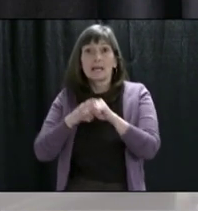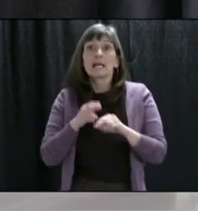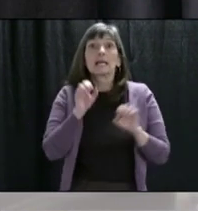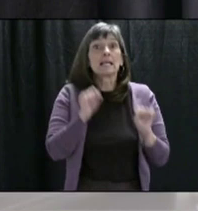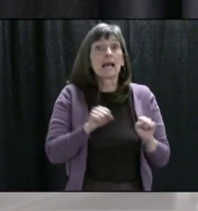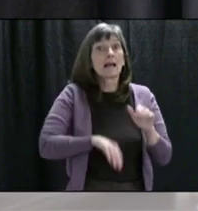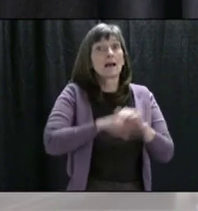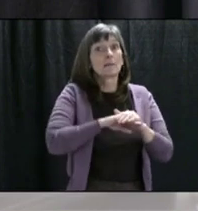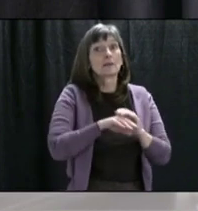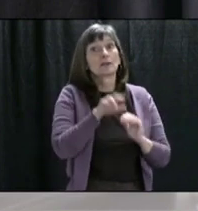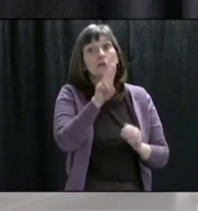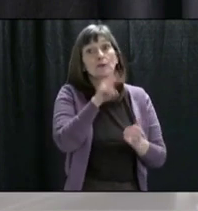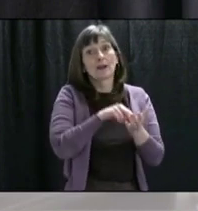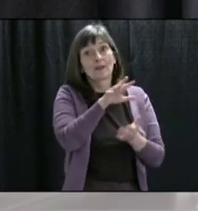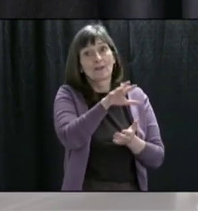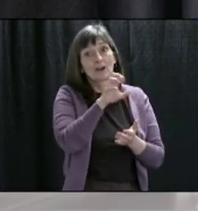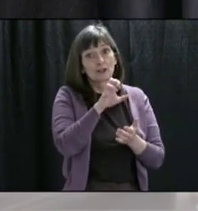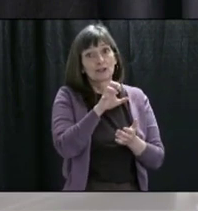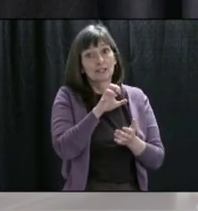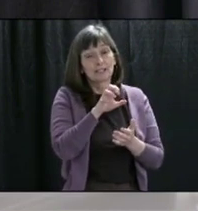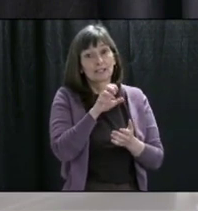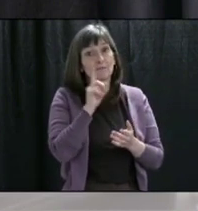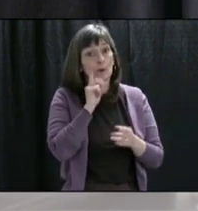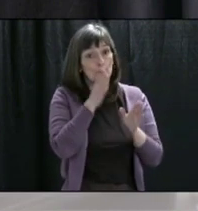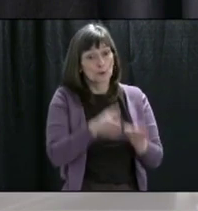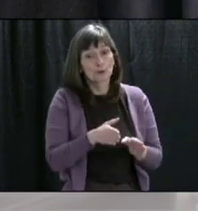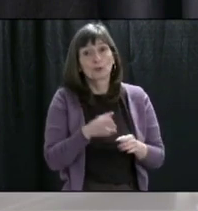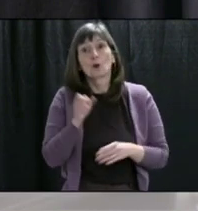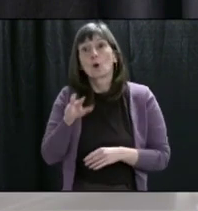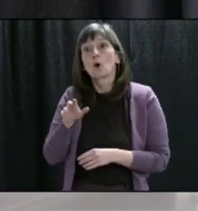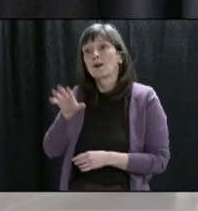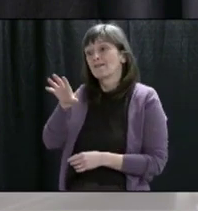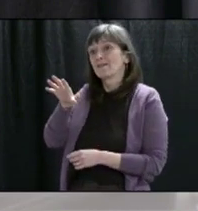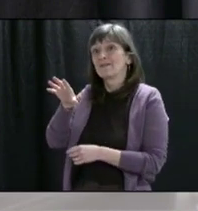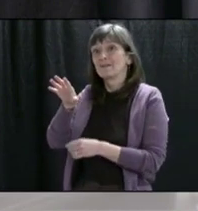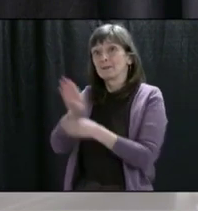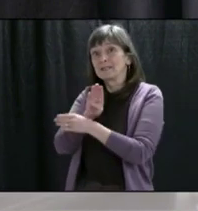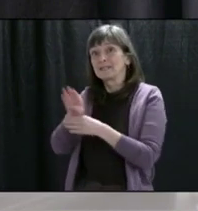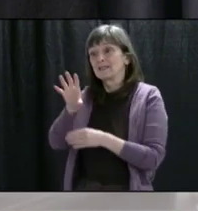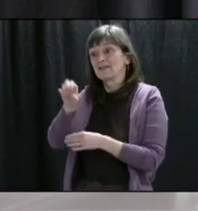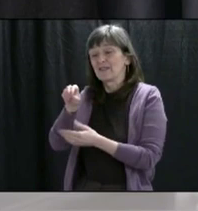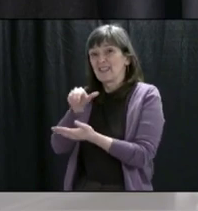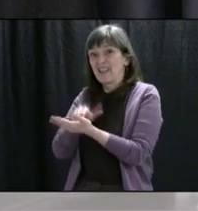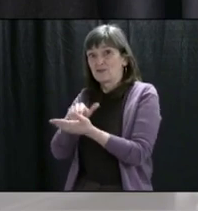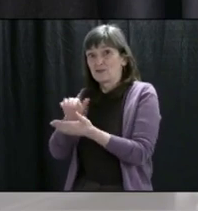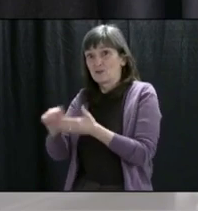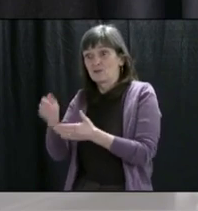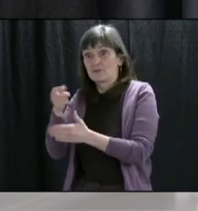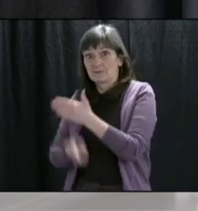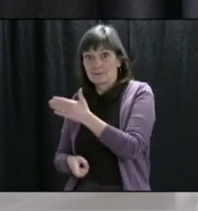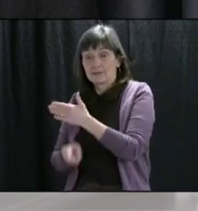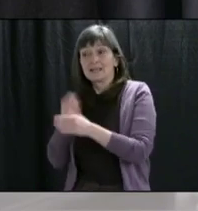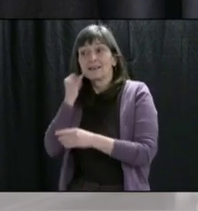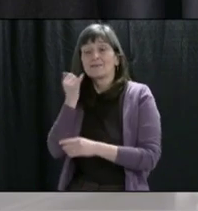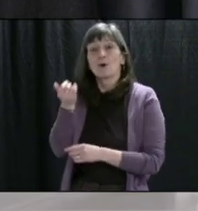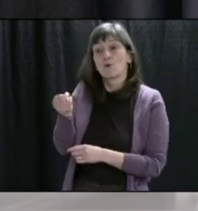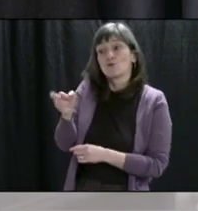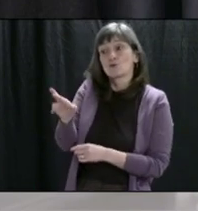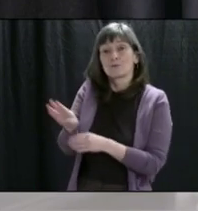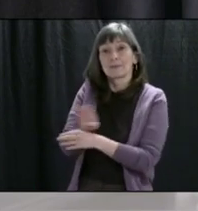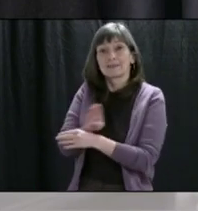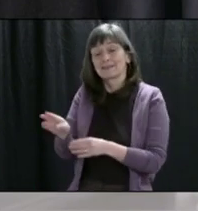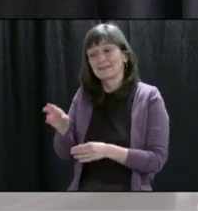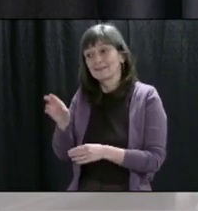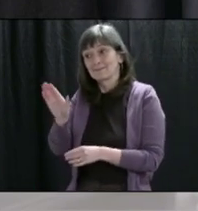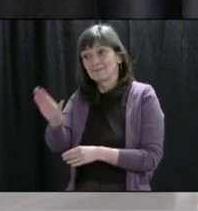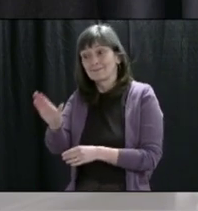individual and up to $50,000 for a business. The owner or operator or director of a business is also,